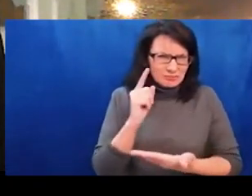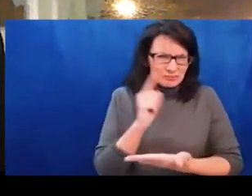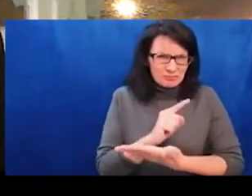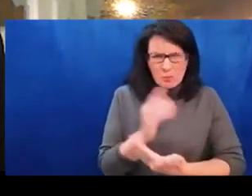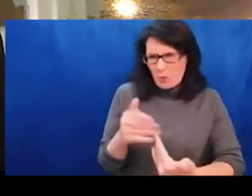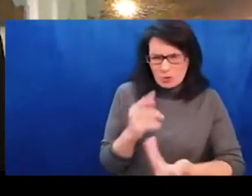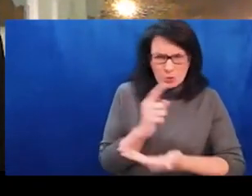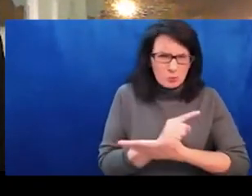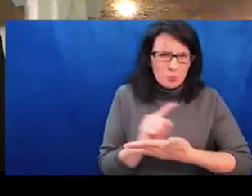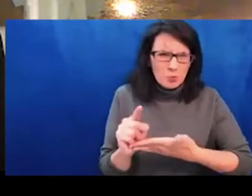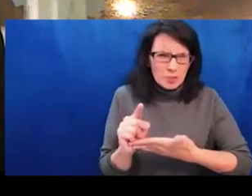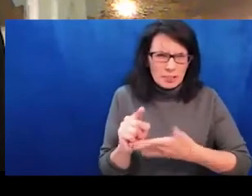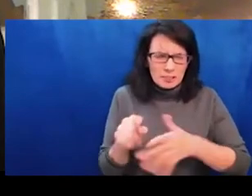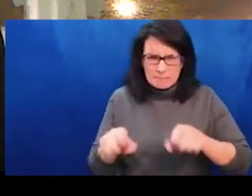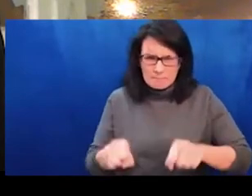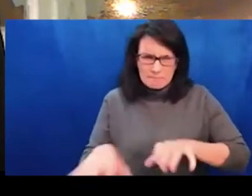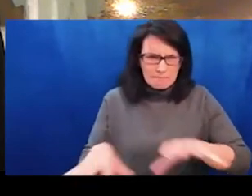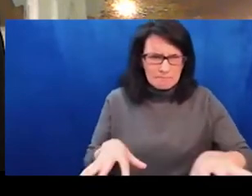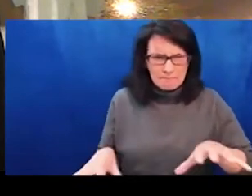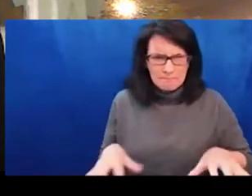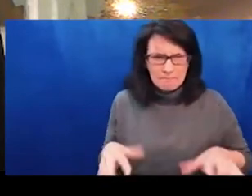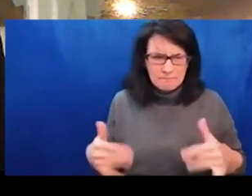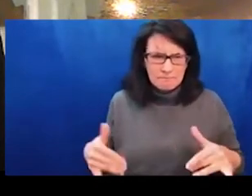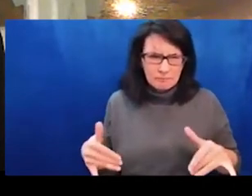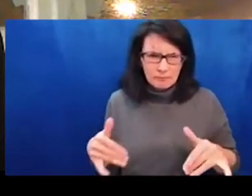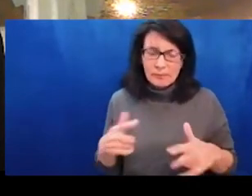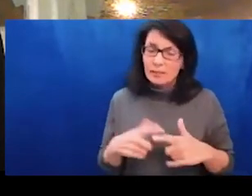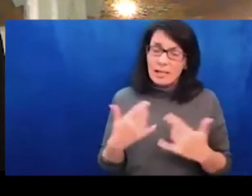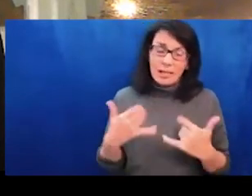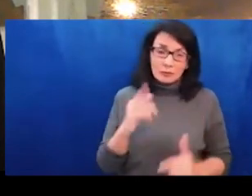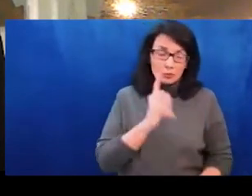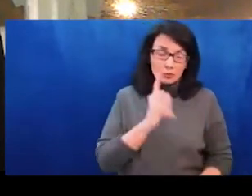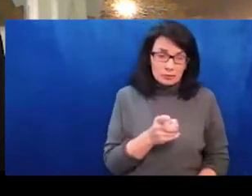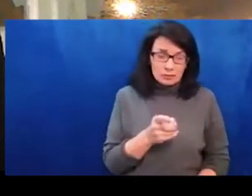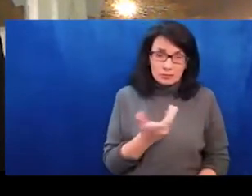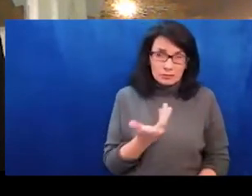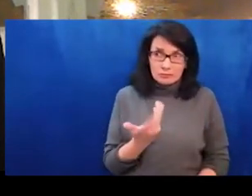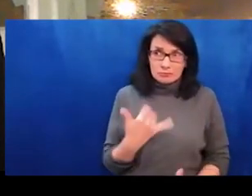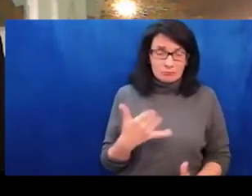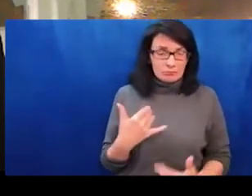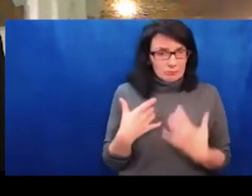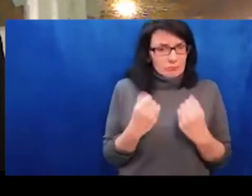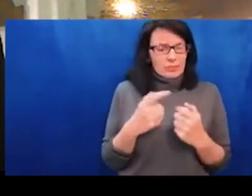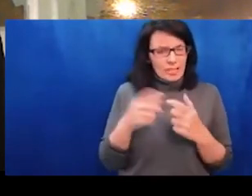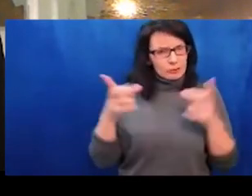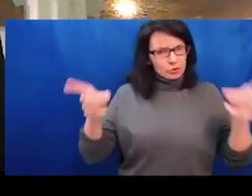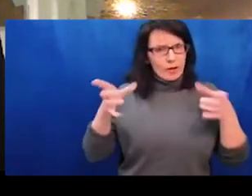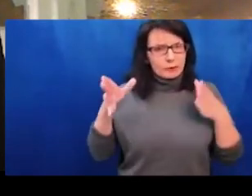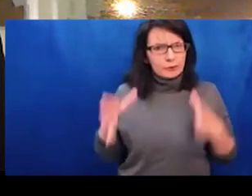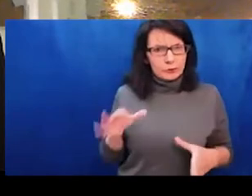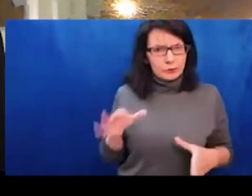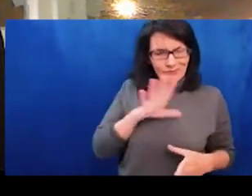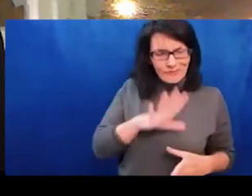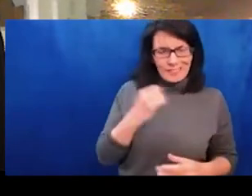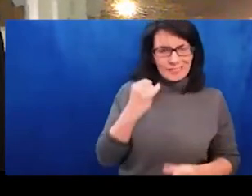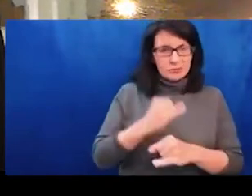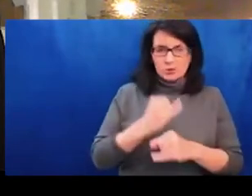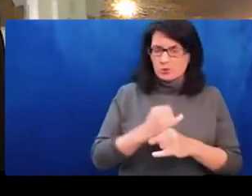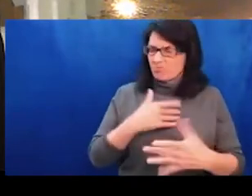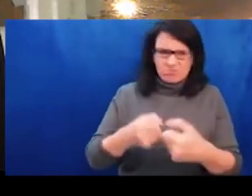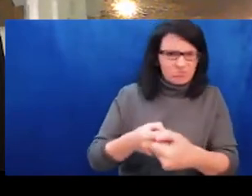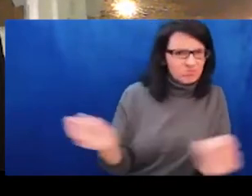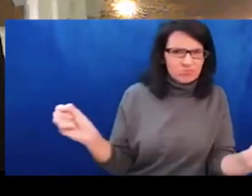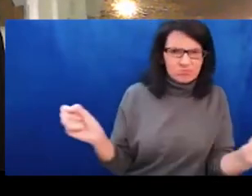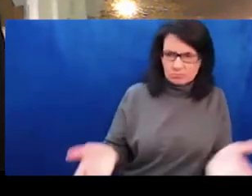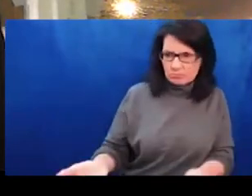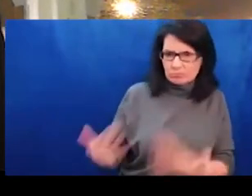Yermilov Center in Kharkiv. It's a center for contemporary art where I participated in a few shows and once